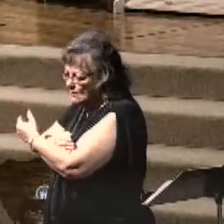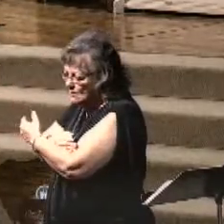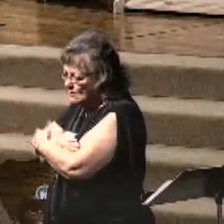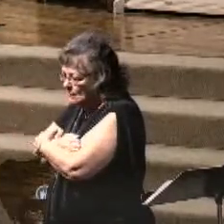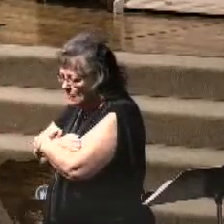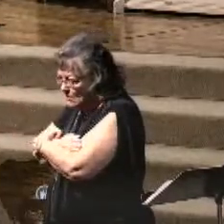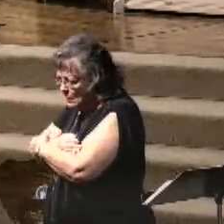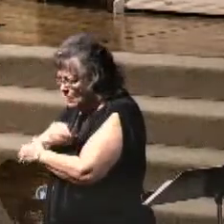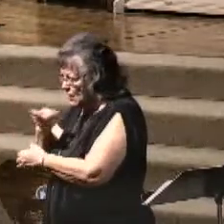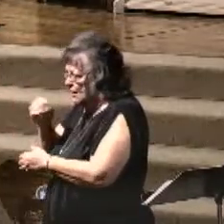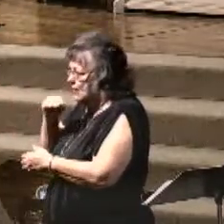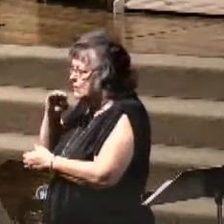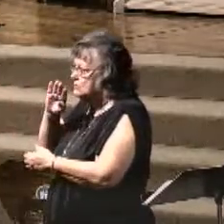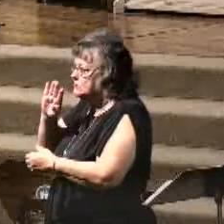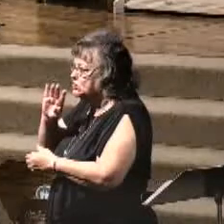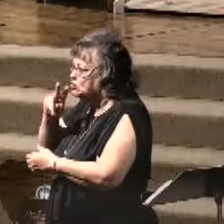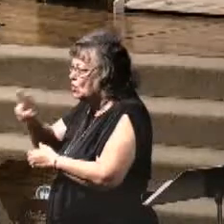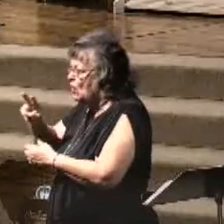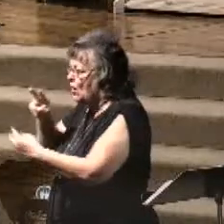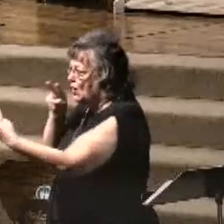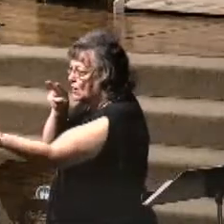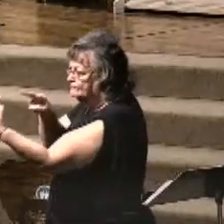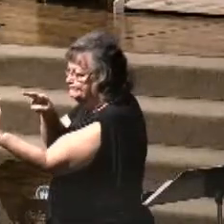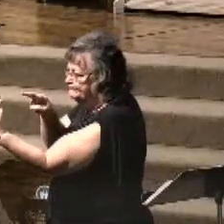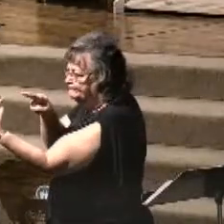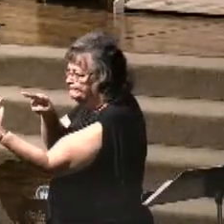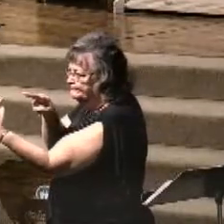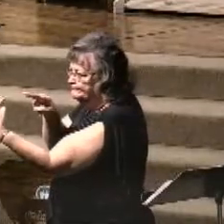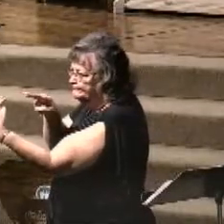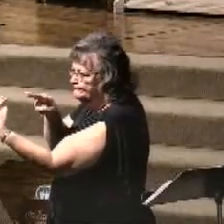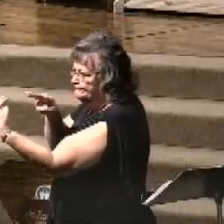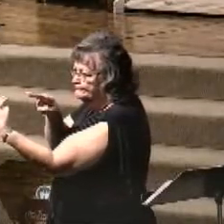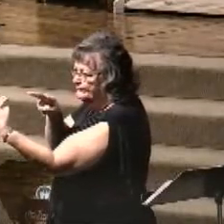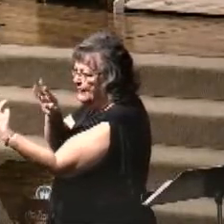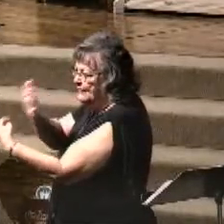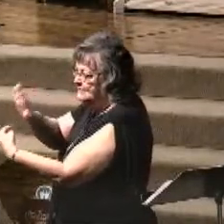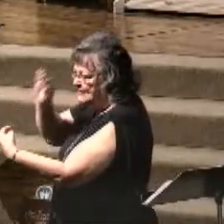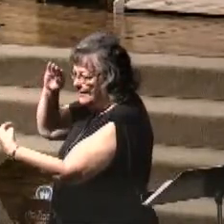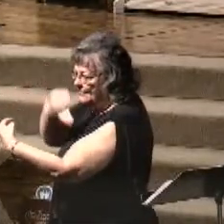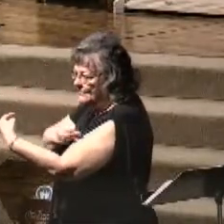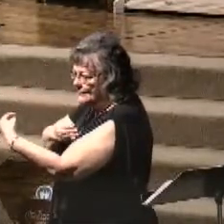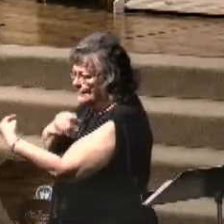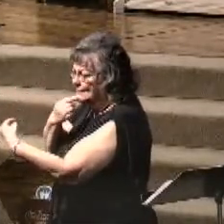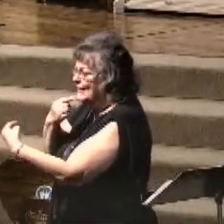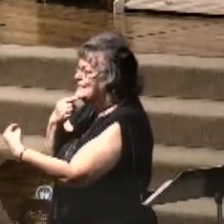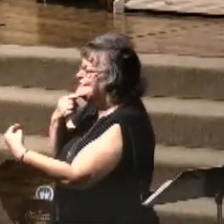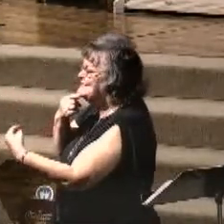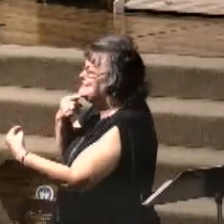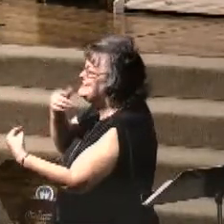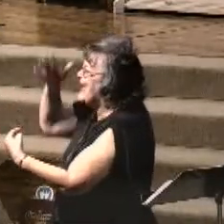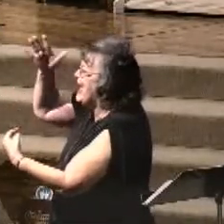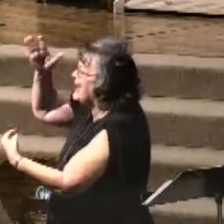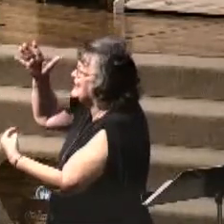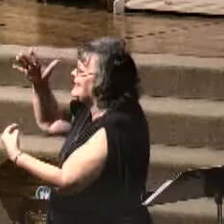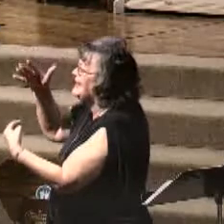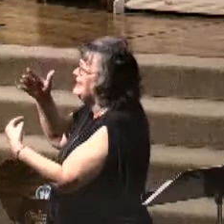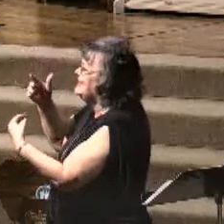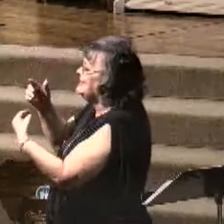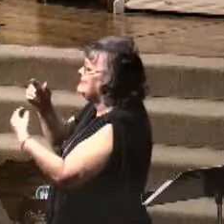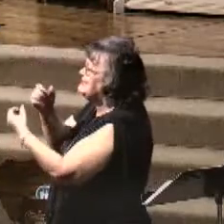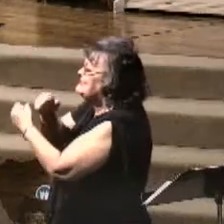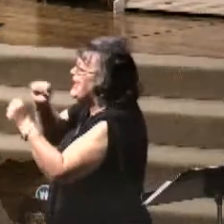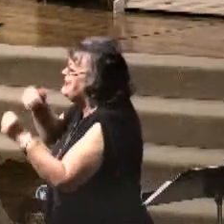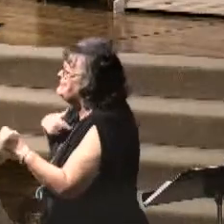He saw his son. His son saw him. He said, Teddy, can you save me?